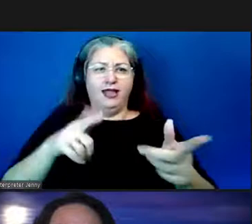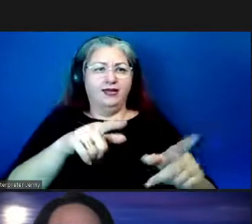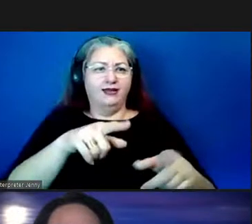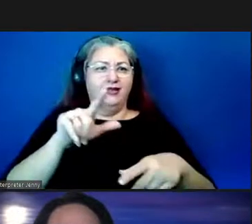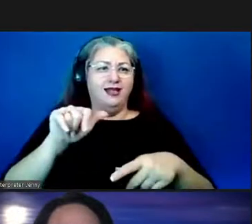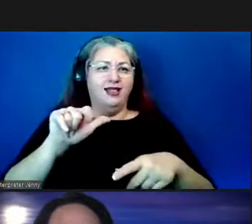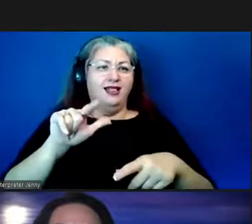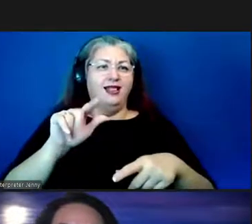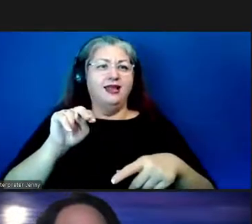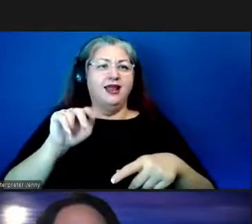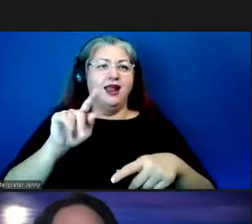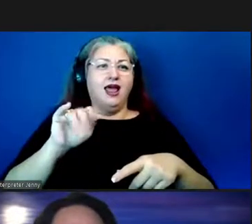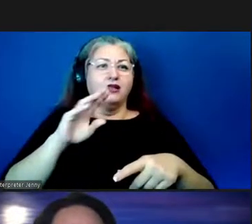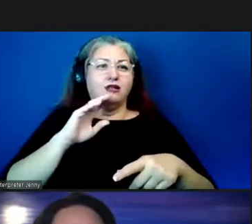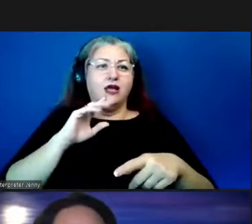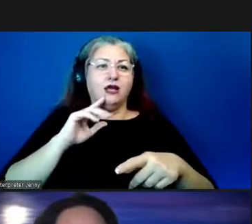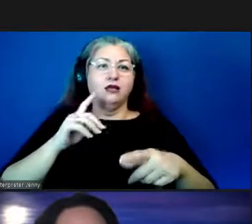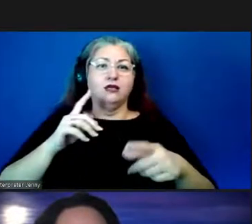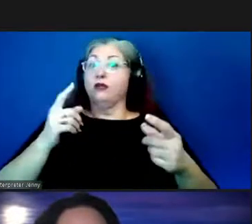for that